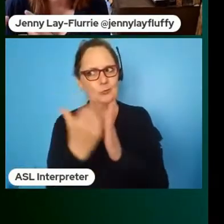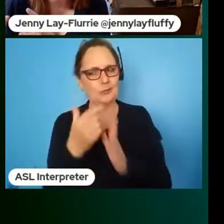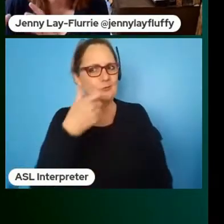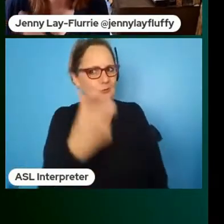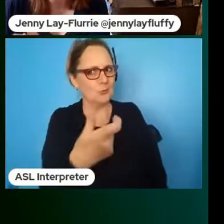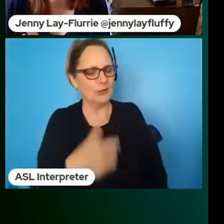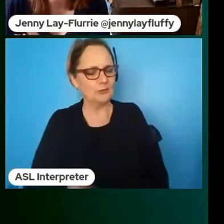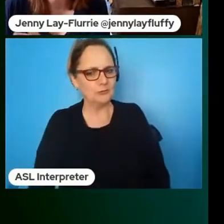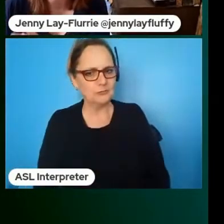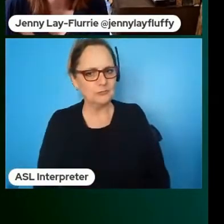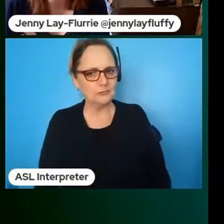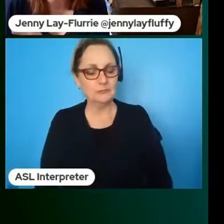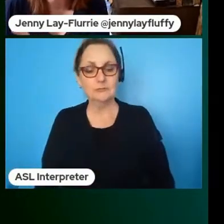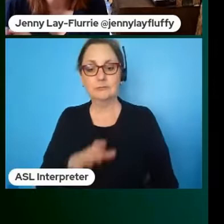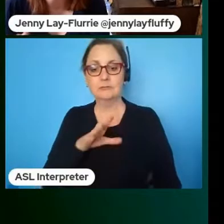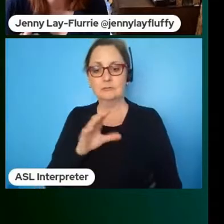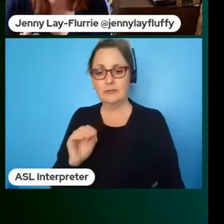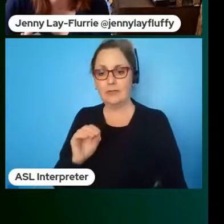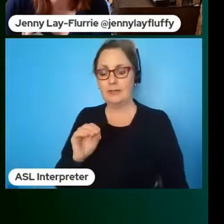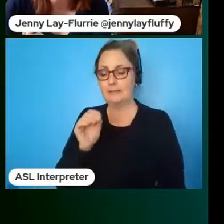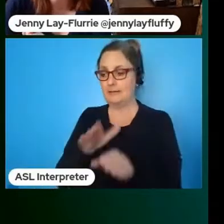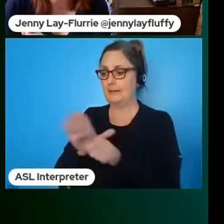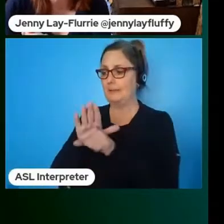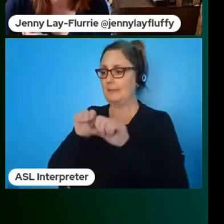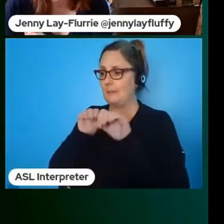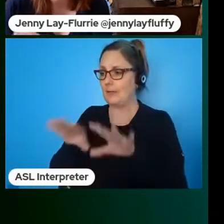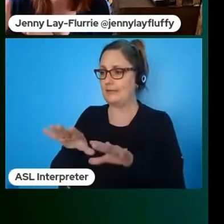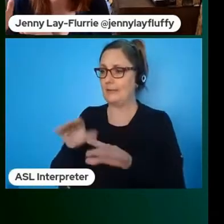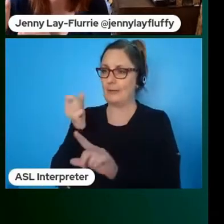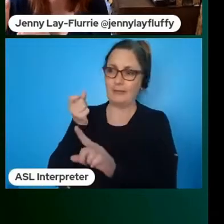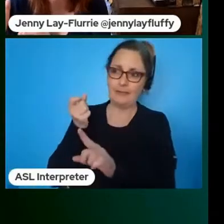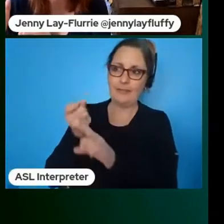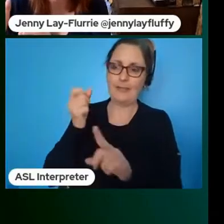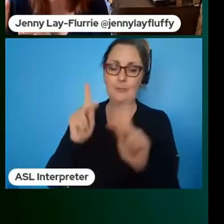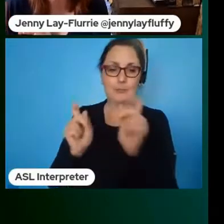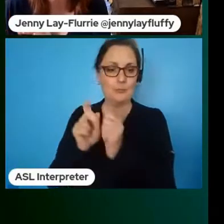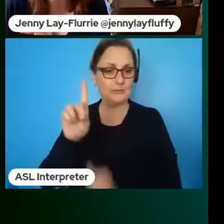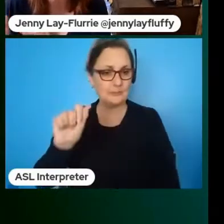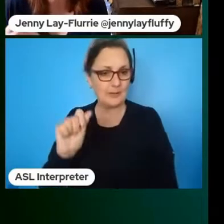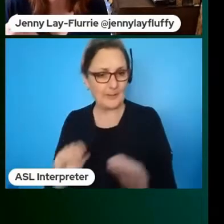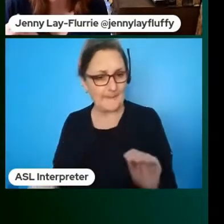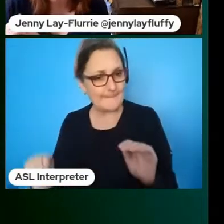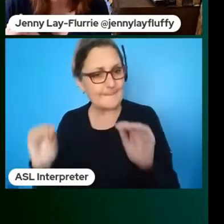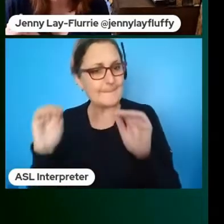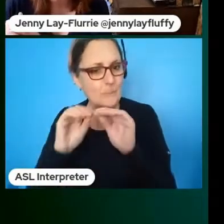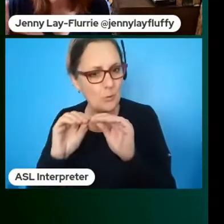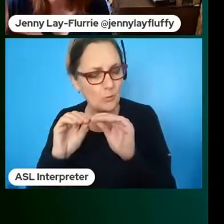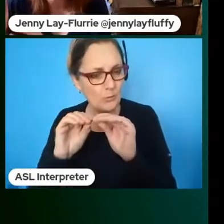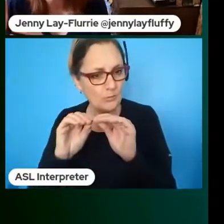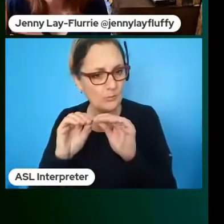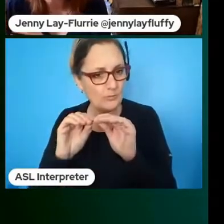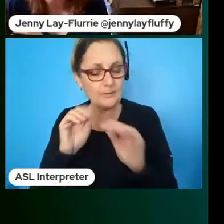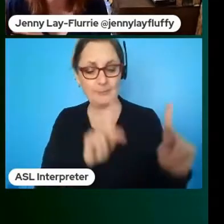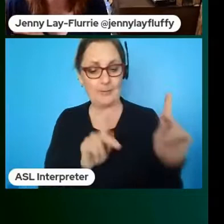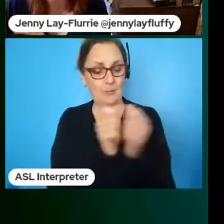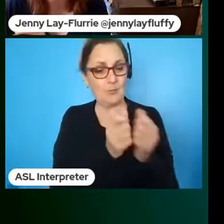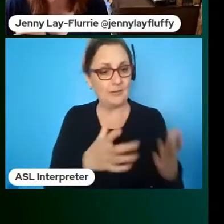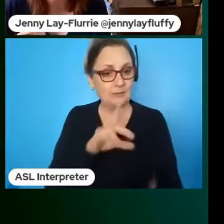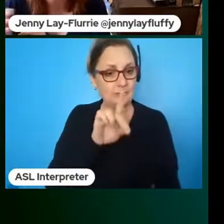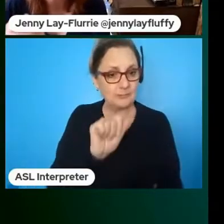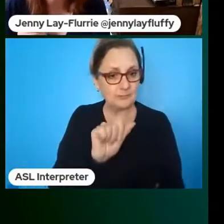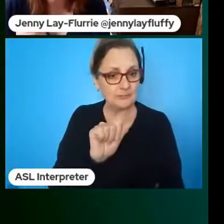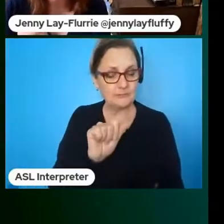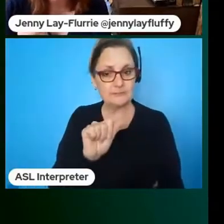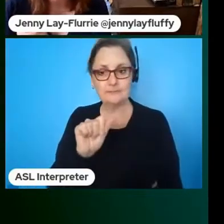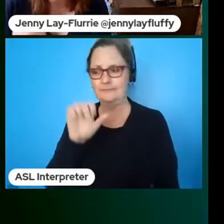have a disproportionate impact on people with disabilities not only did it impact employment it caused challenges with